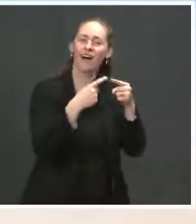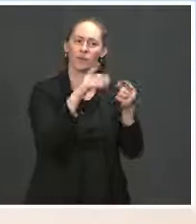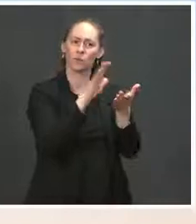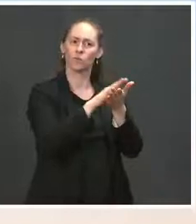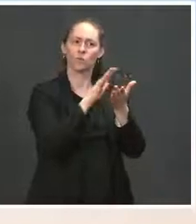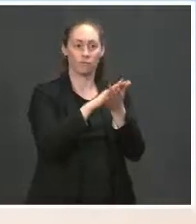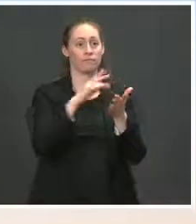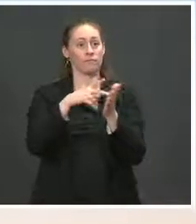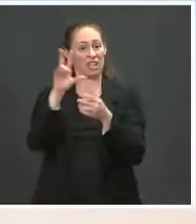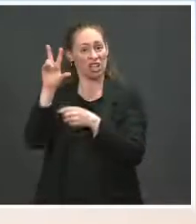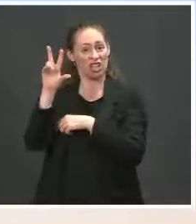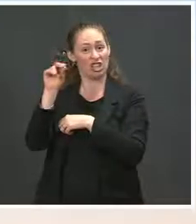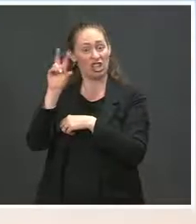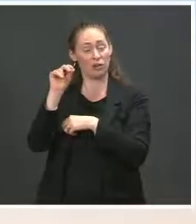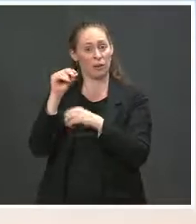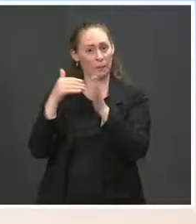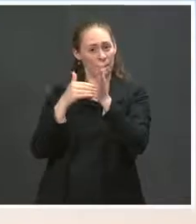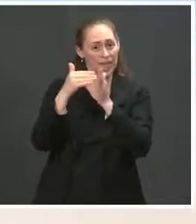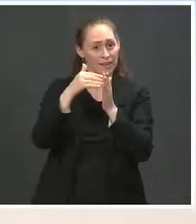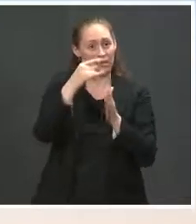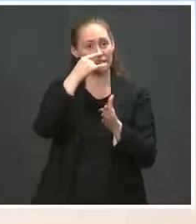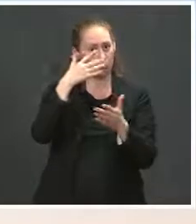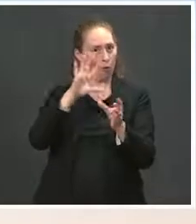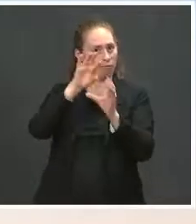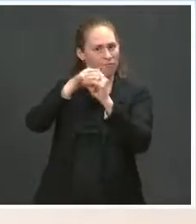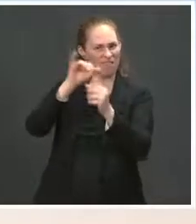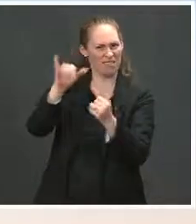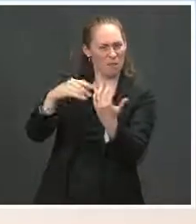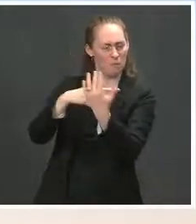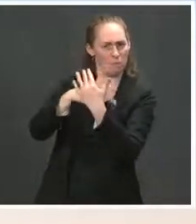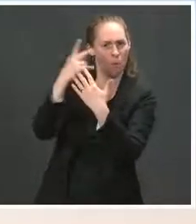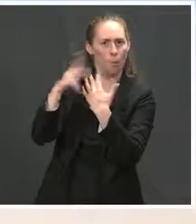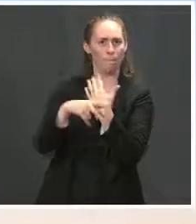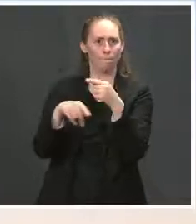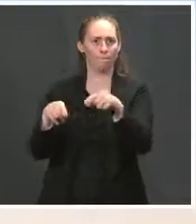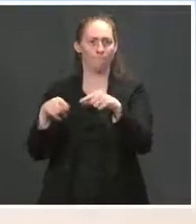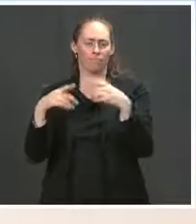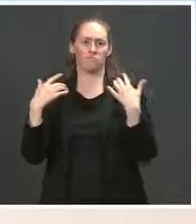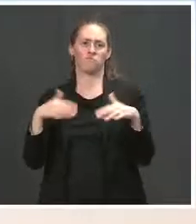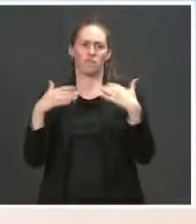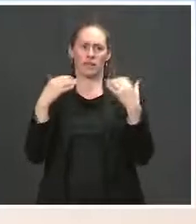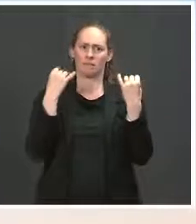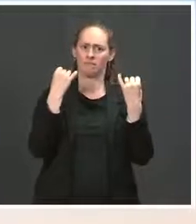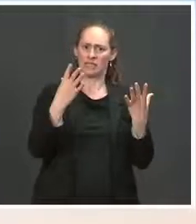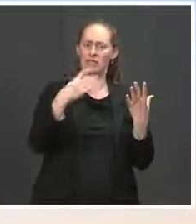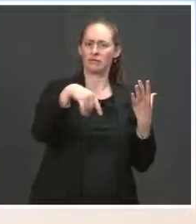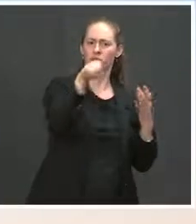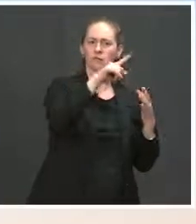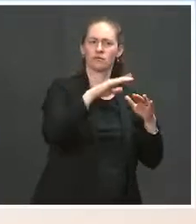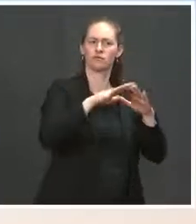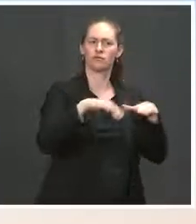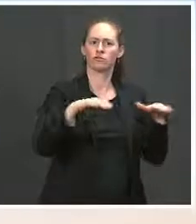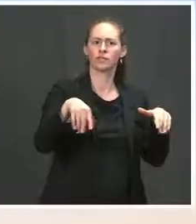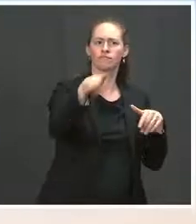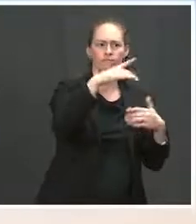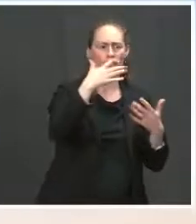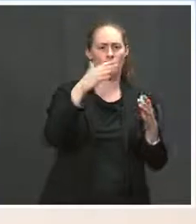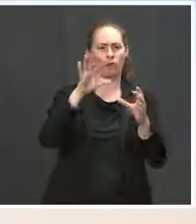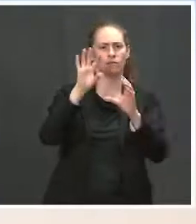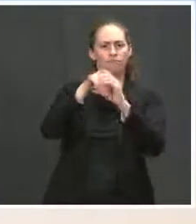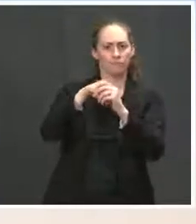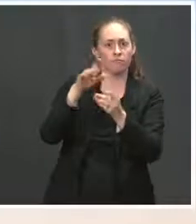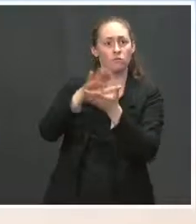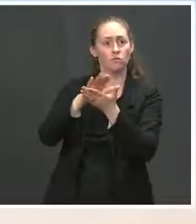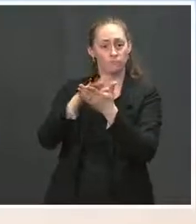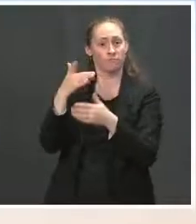participate in school meals programs. And we know that for lots of kids, school meals are the healthiest meals they consume all day. Due